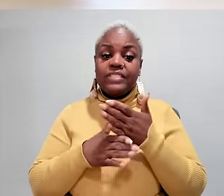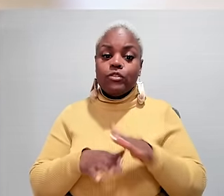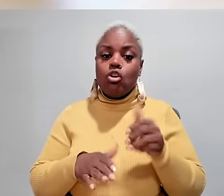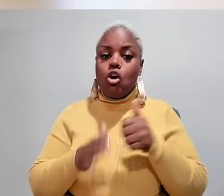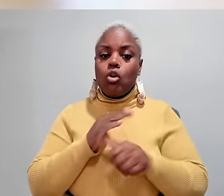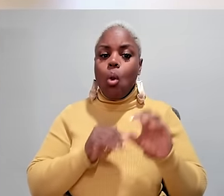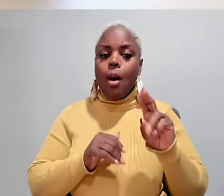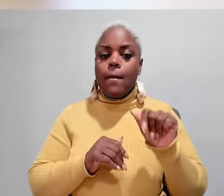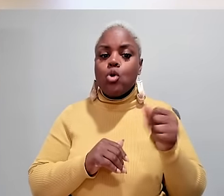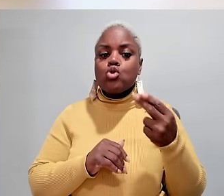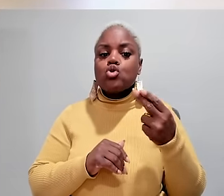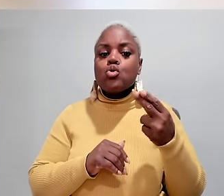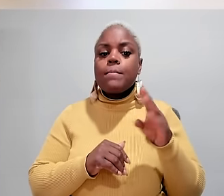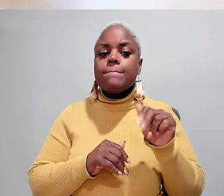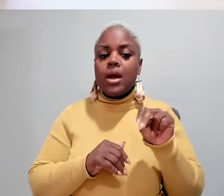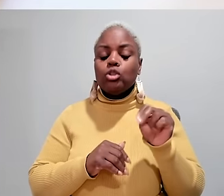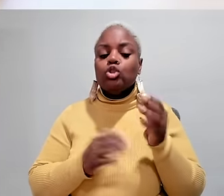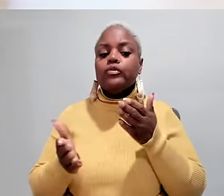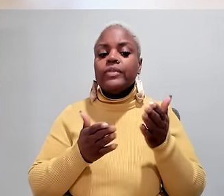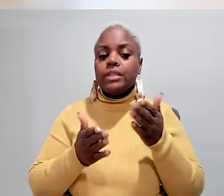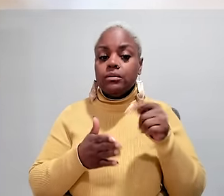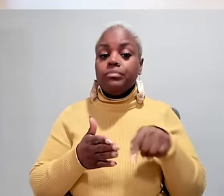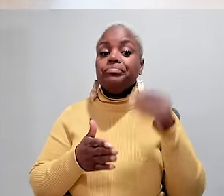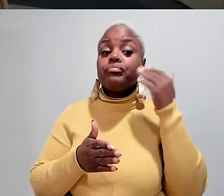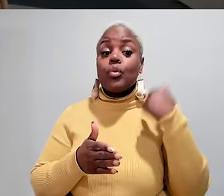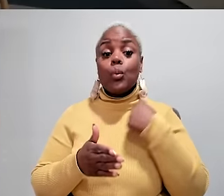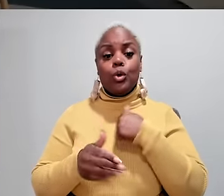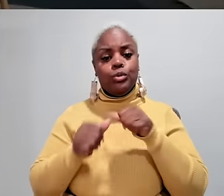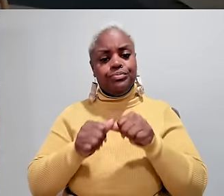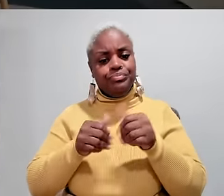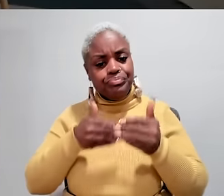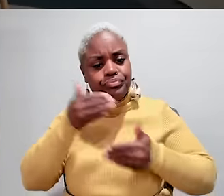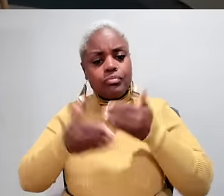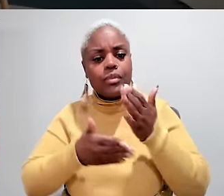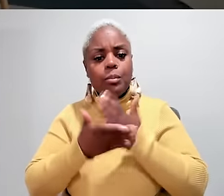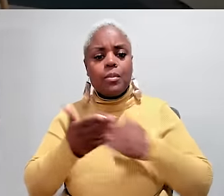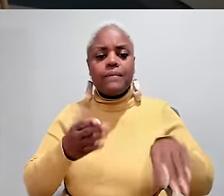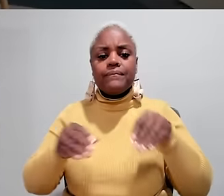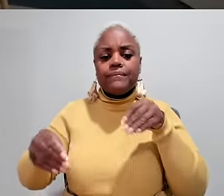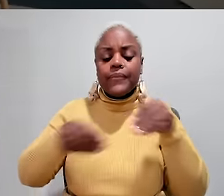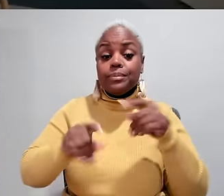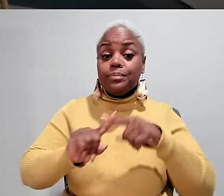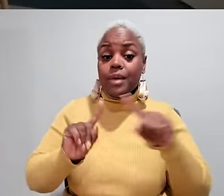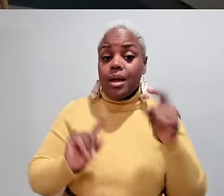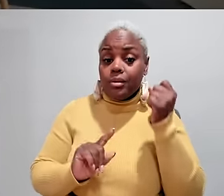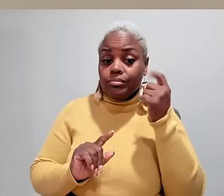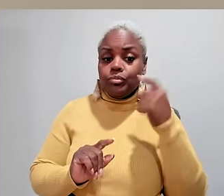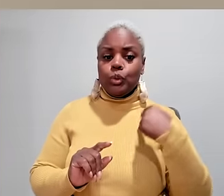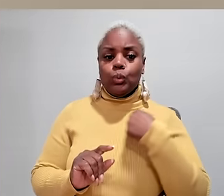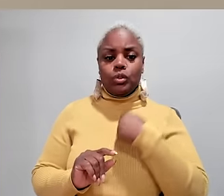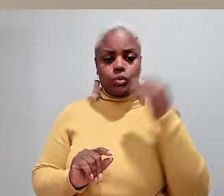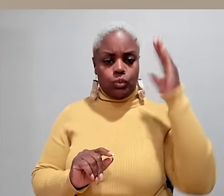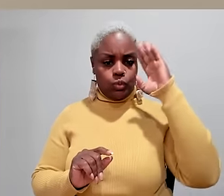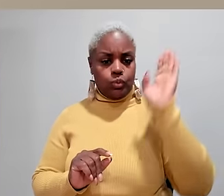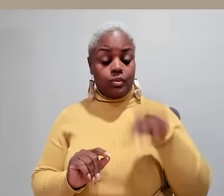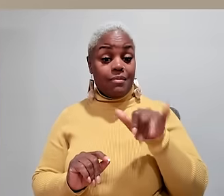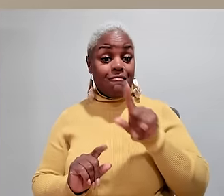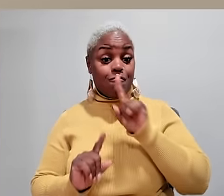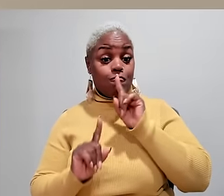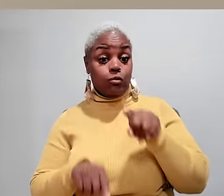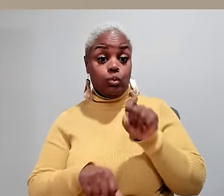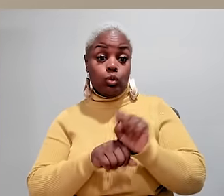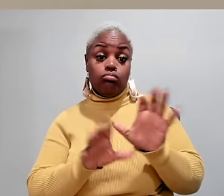under Oklahoma's Human Services Agency. BETH We're continuing forward with some of those flexibilities, but we know